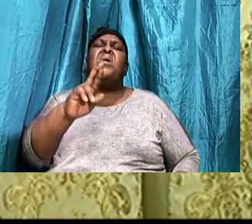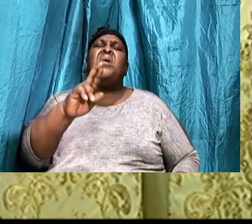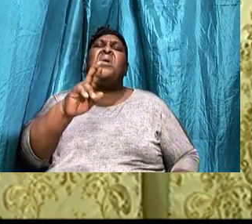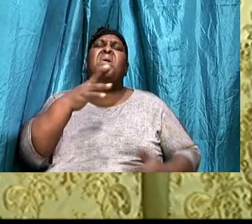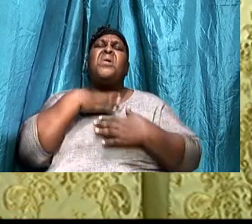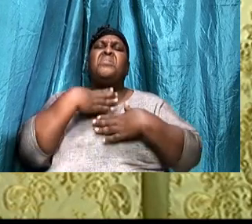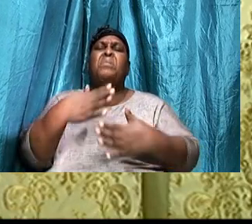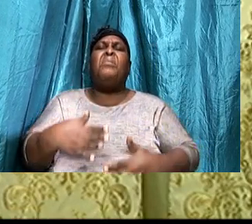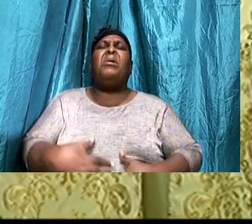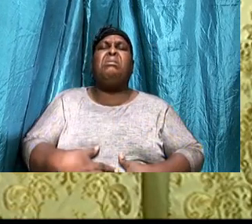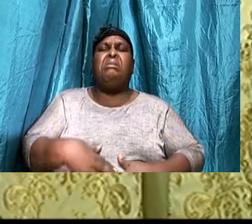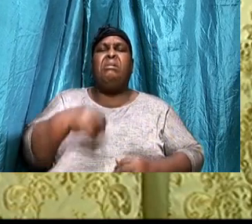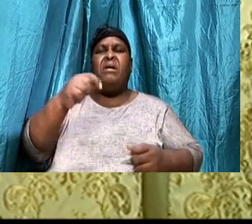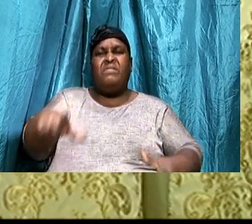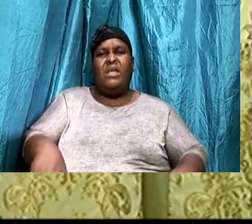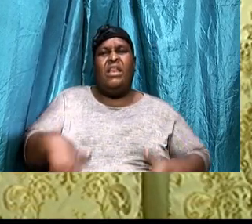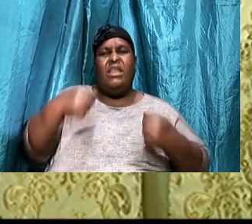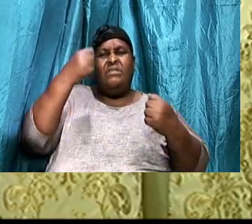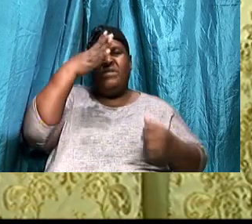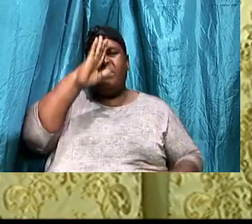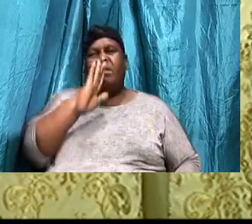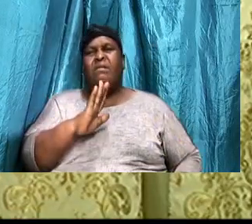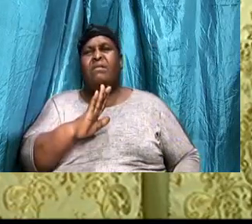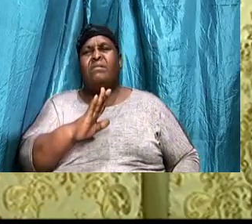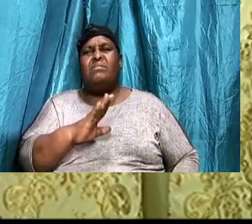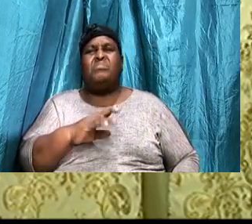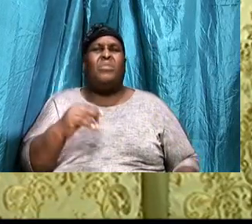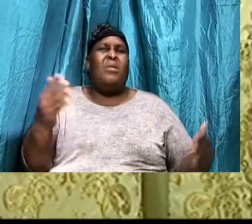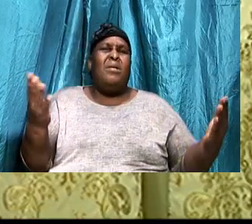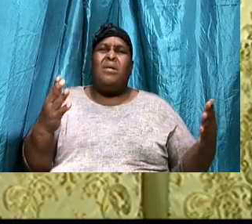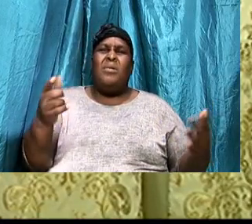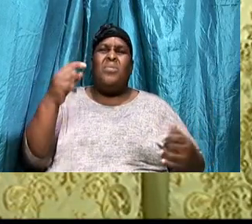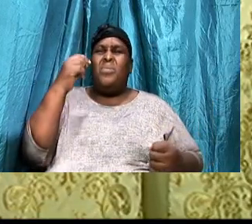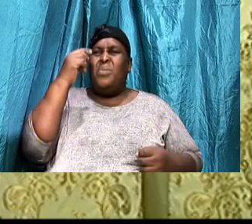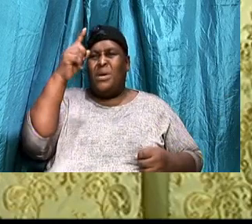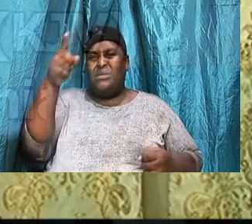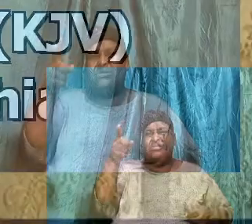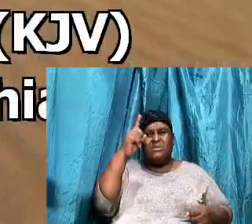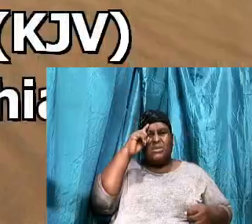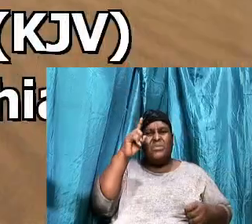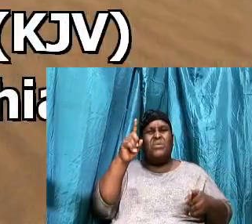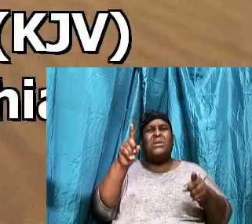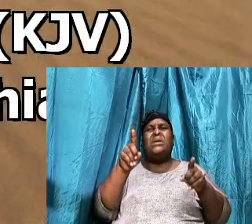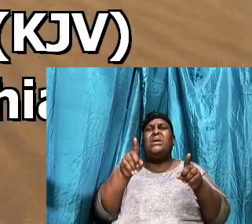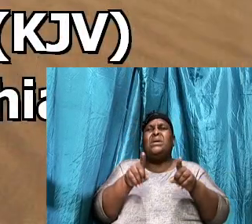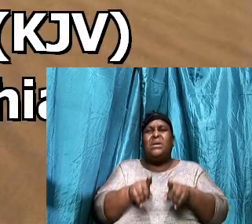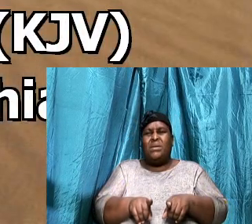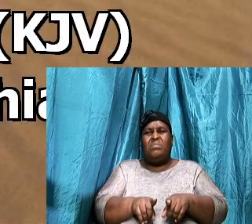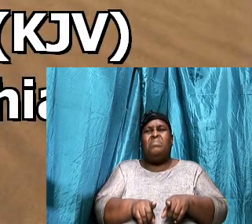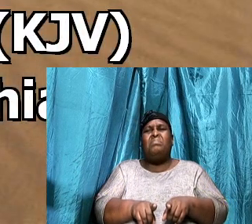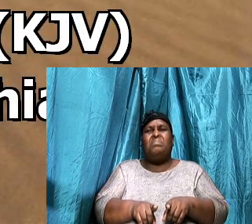the living God, And what agreement, And what agreement,